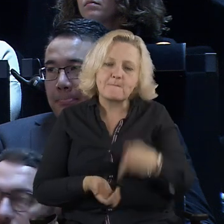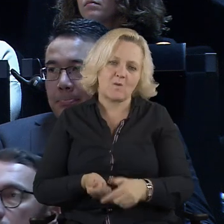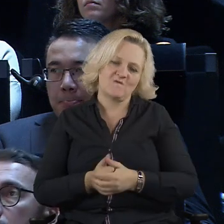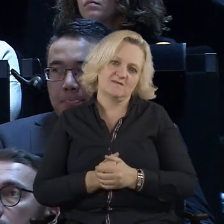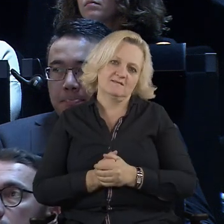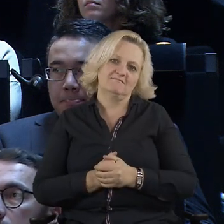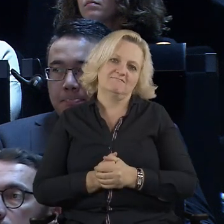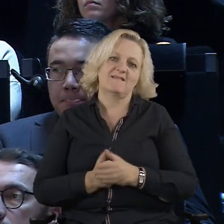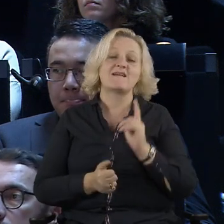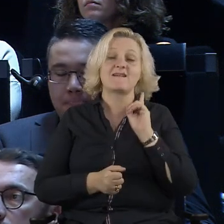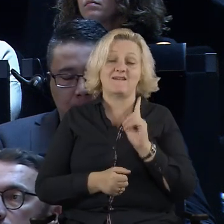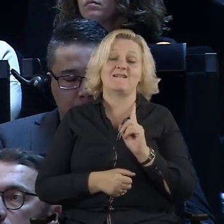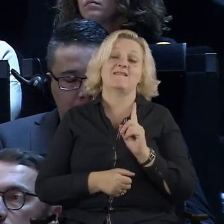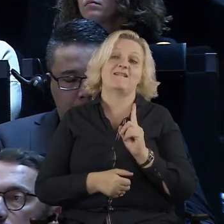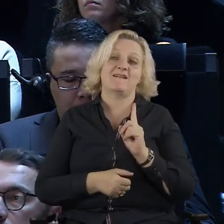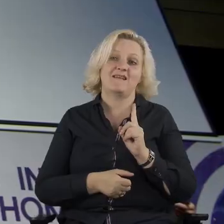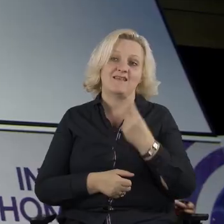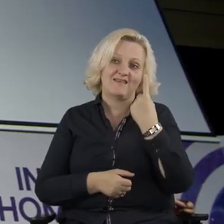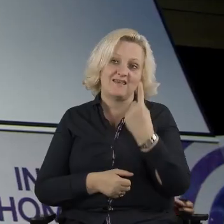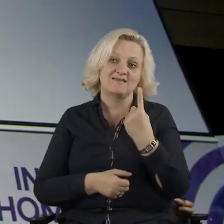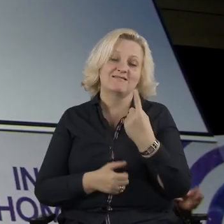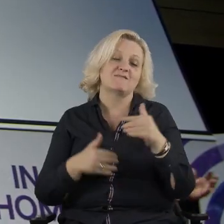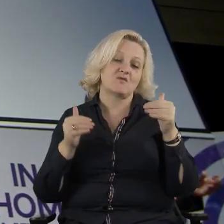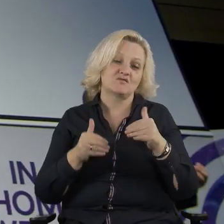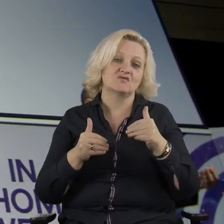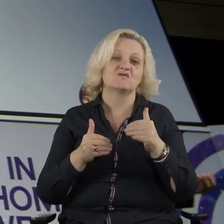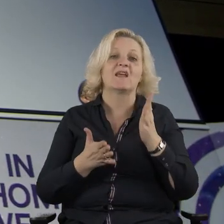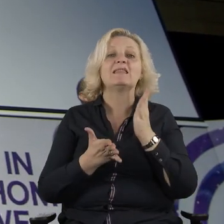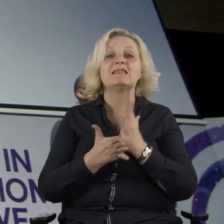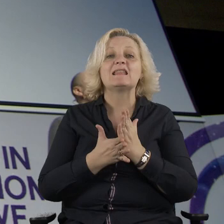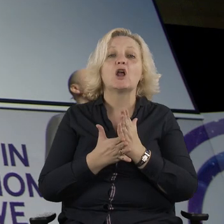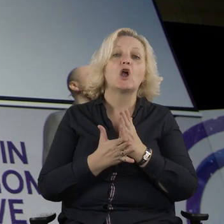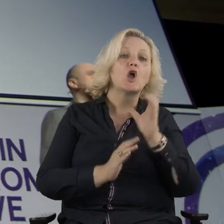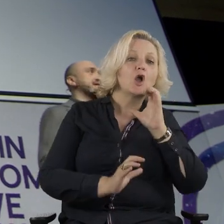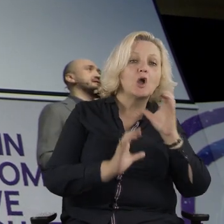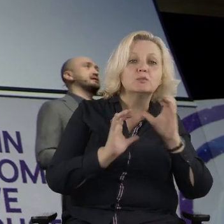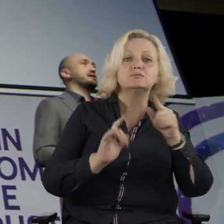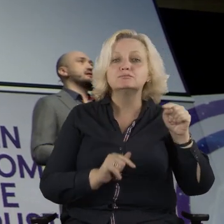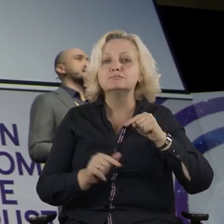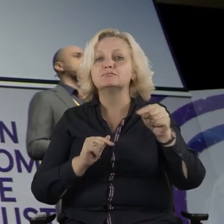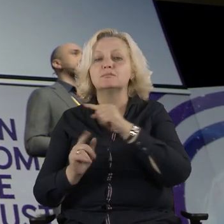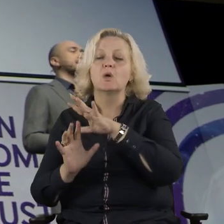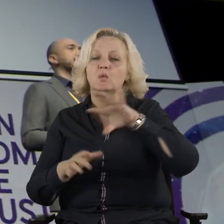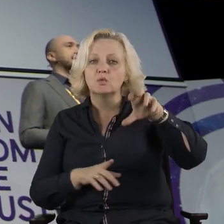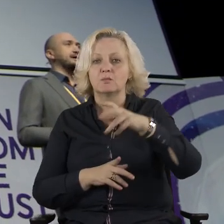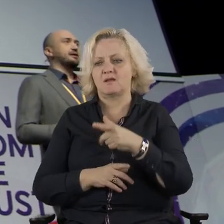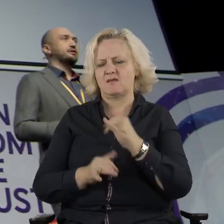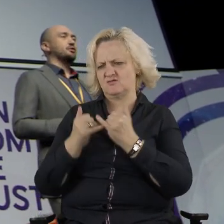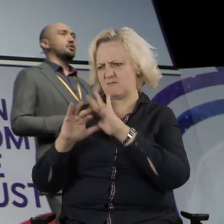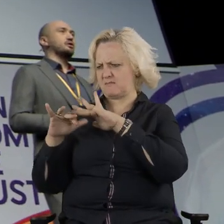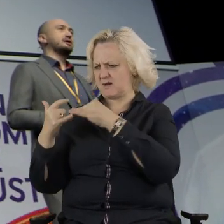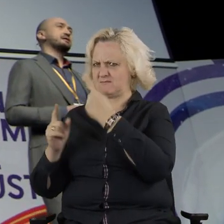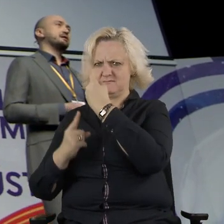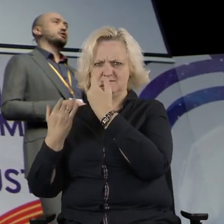through communicating with different various groups. If a parliamentarian tells you otherwise, it's clear that they're either lying